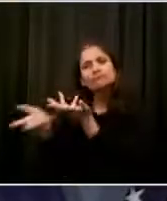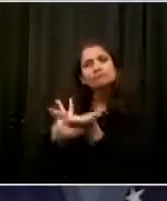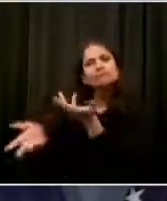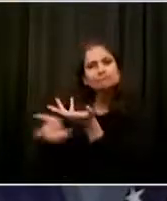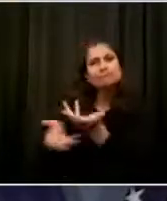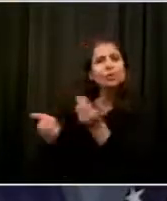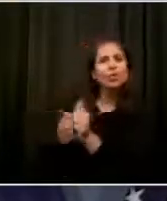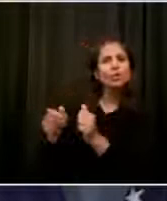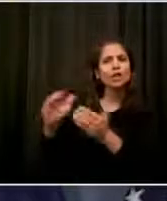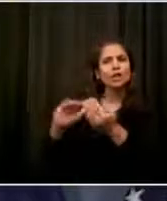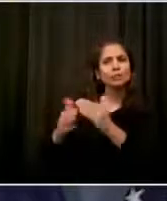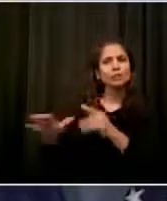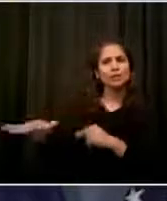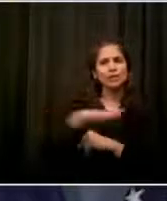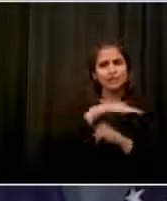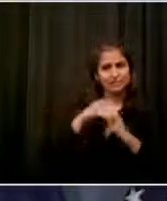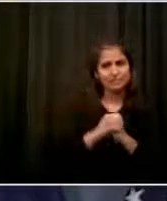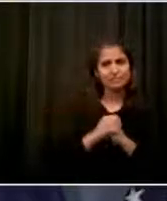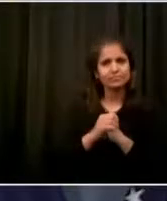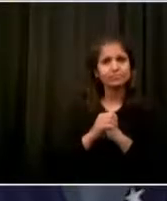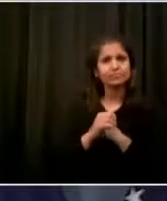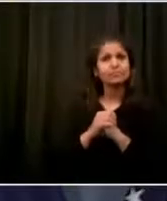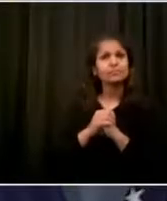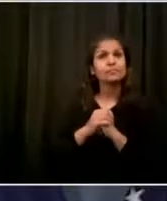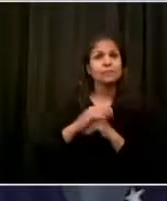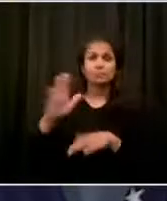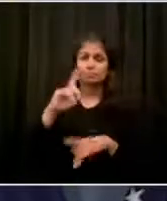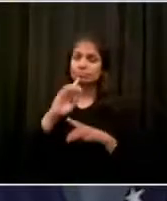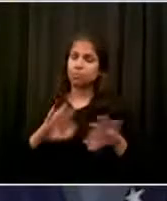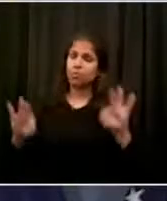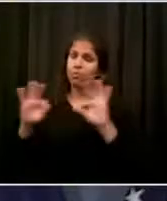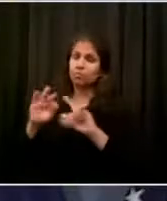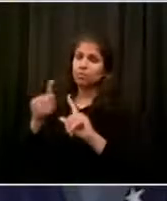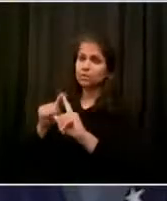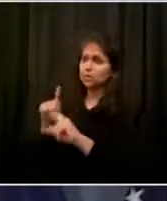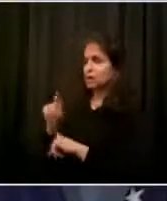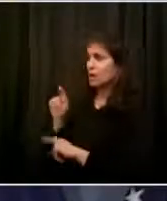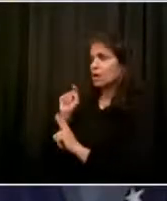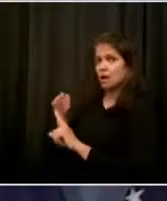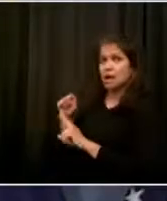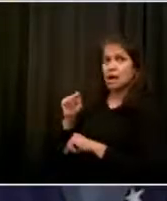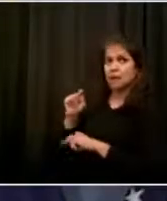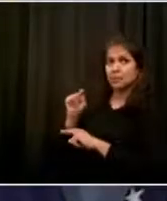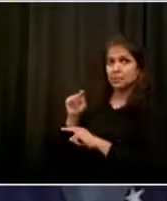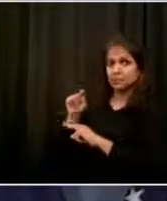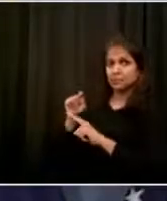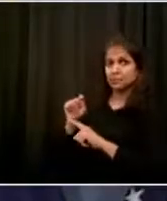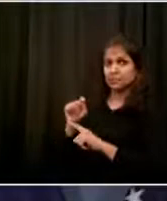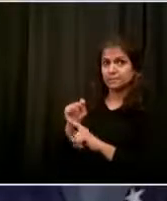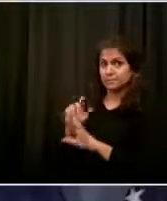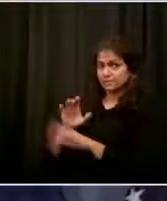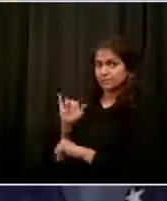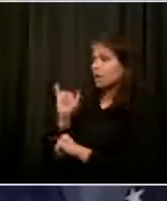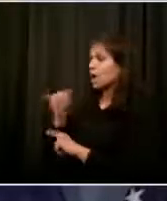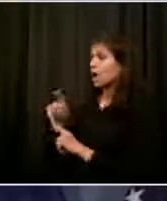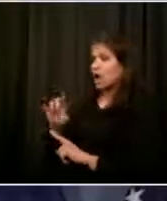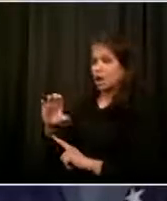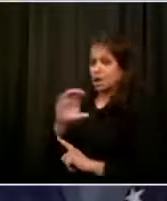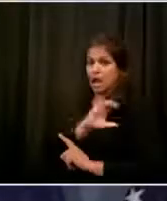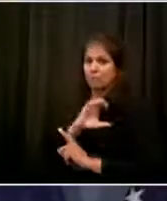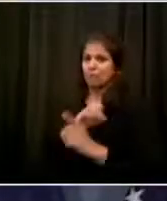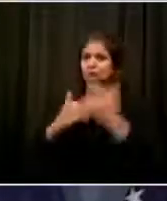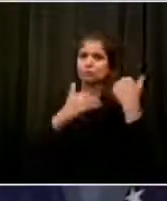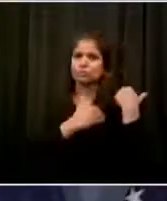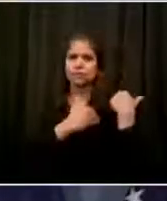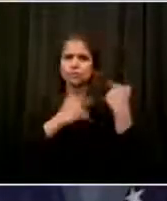connected deeply to communities. So we have to do that work. That is the truest work. The retraining of officers, the respecting professionalism by giving